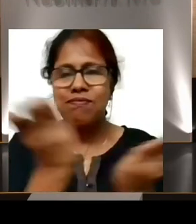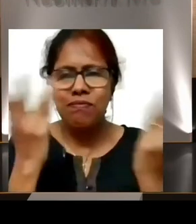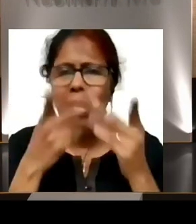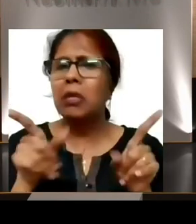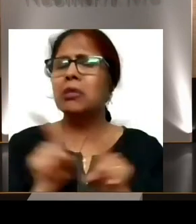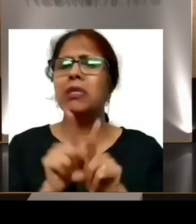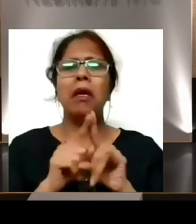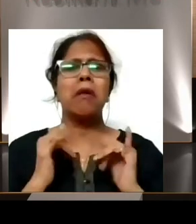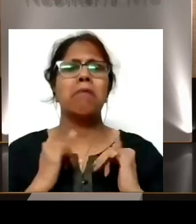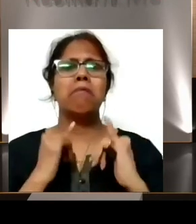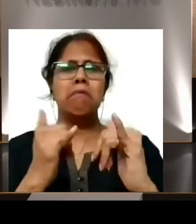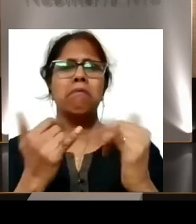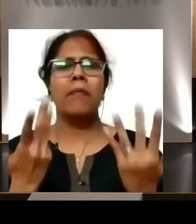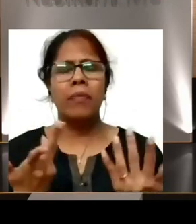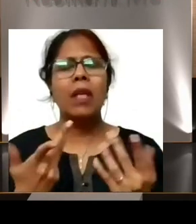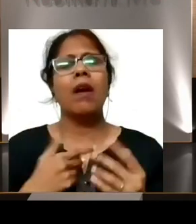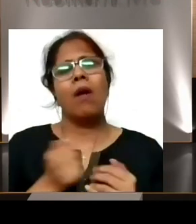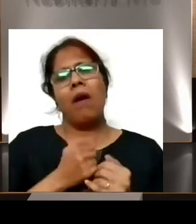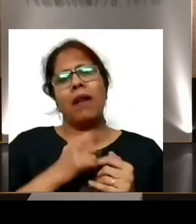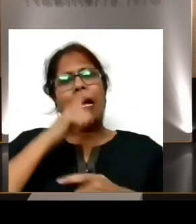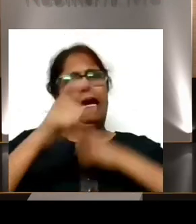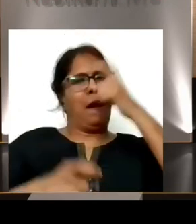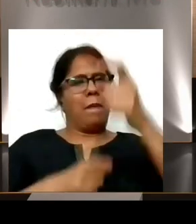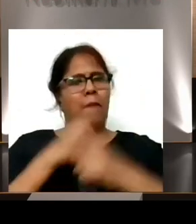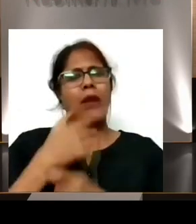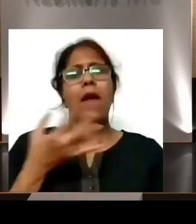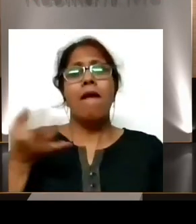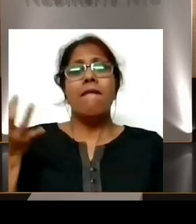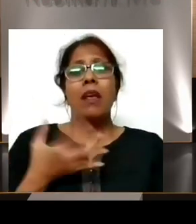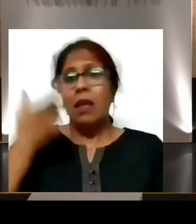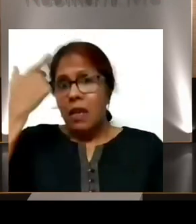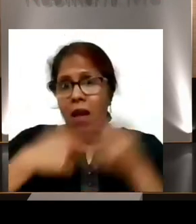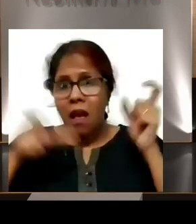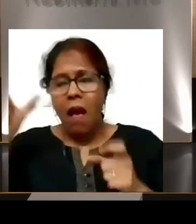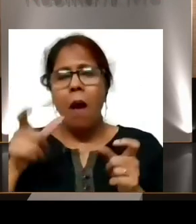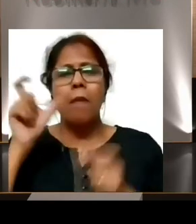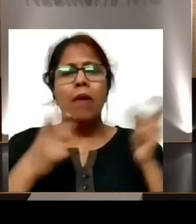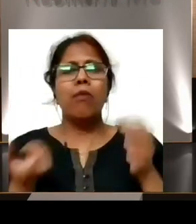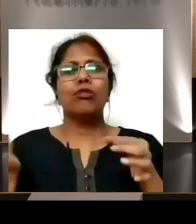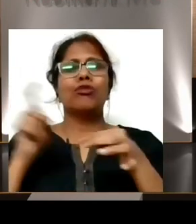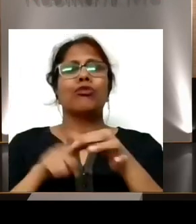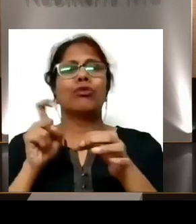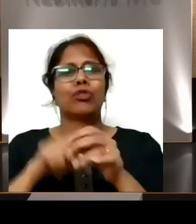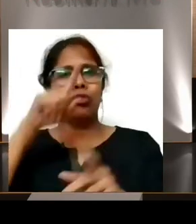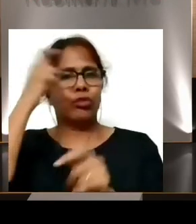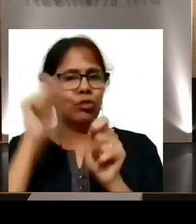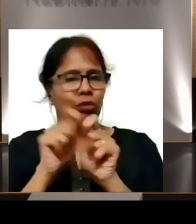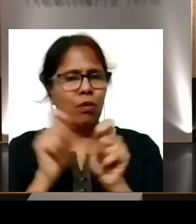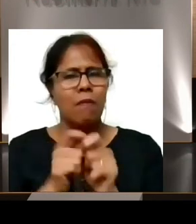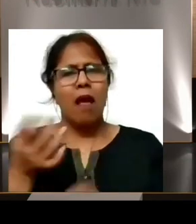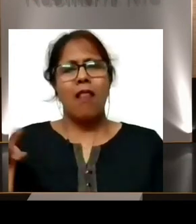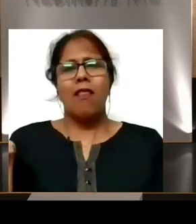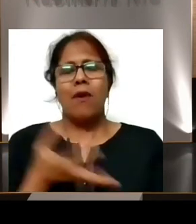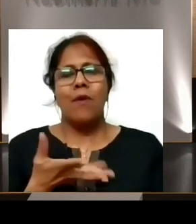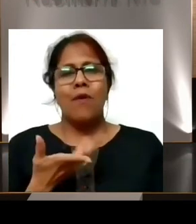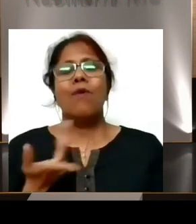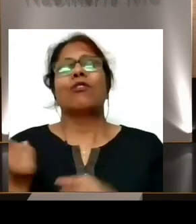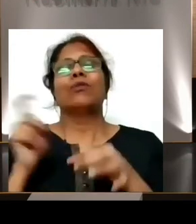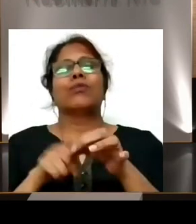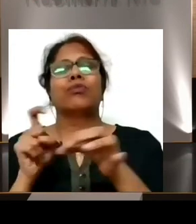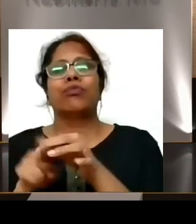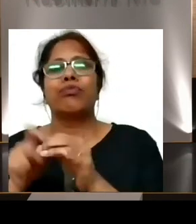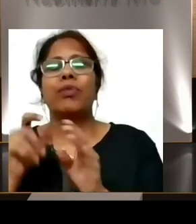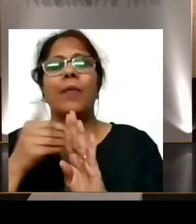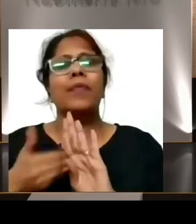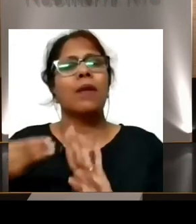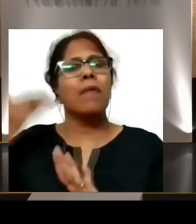In my company, we were a group of freshers who had joined together, and we all had developed a great bond. So, you know, I'm basically